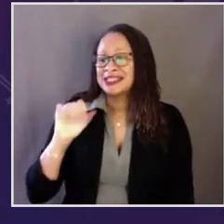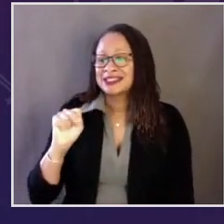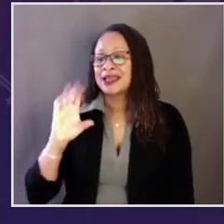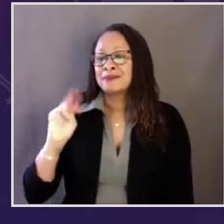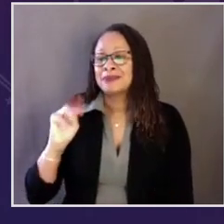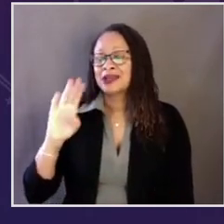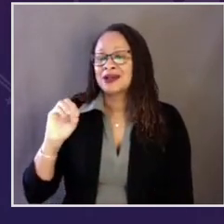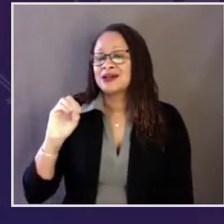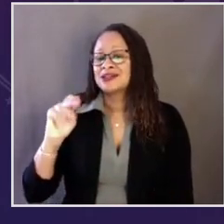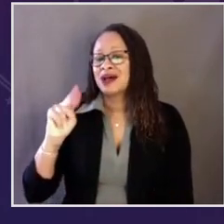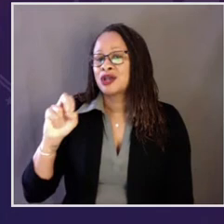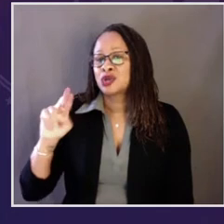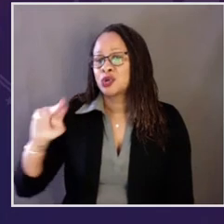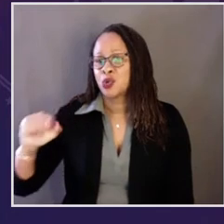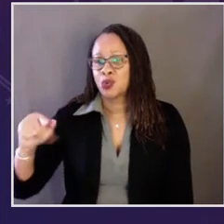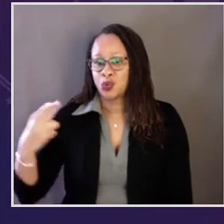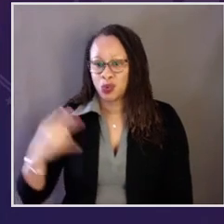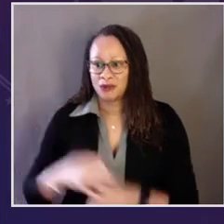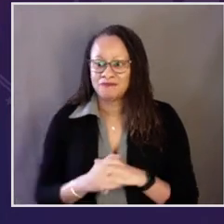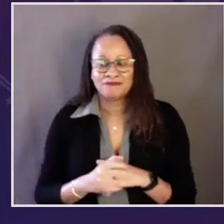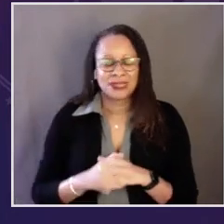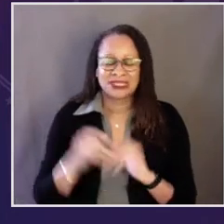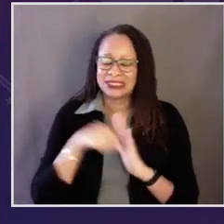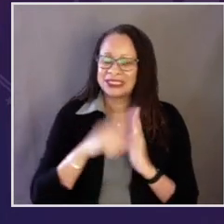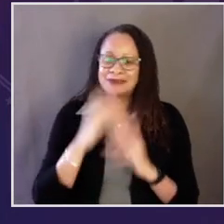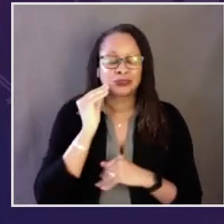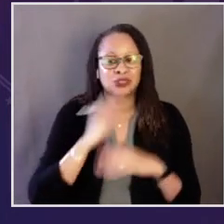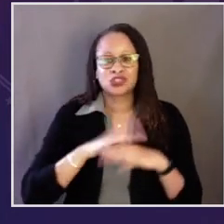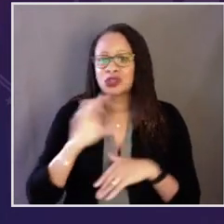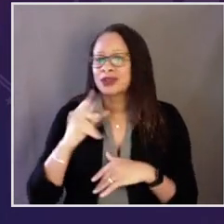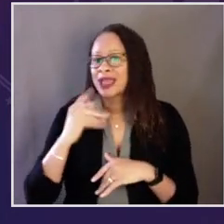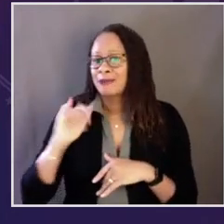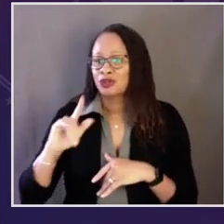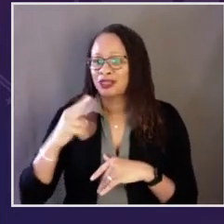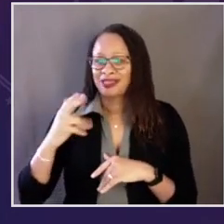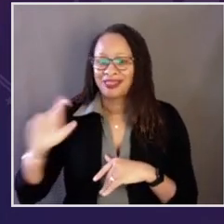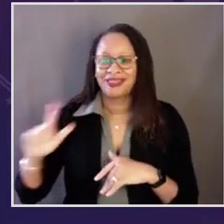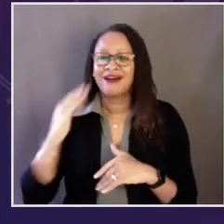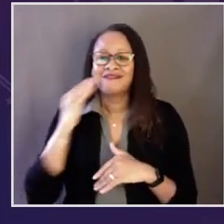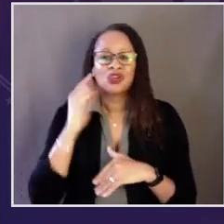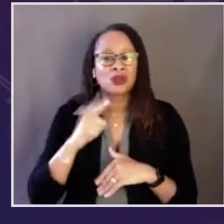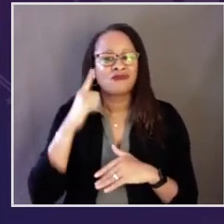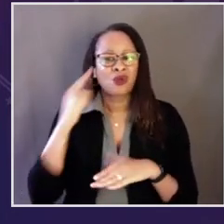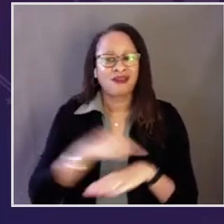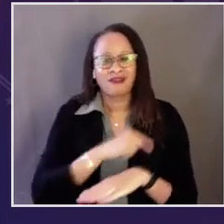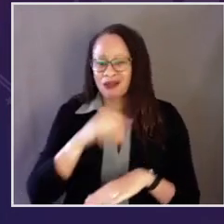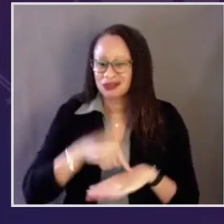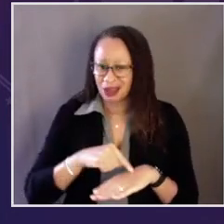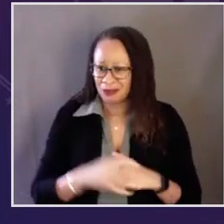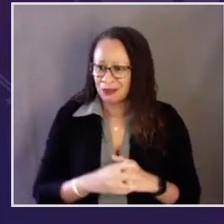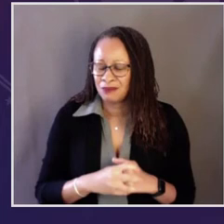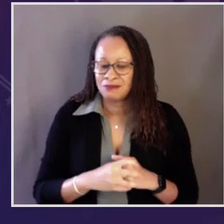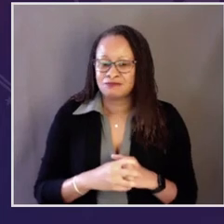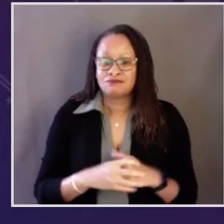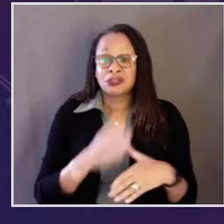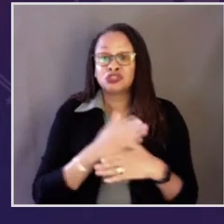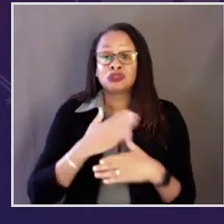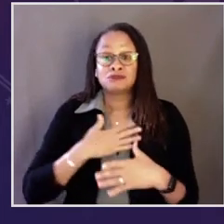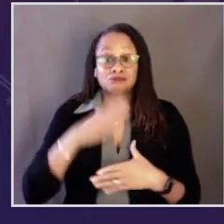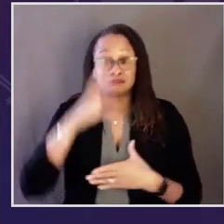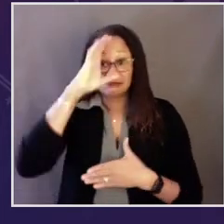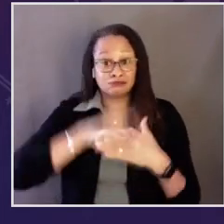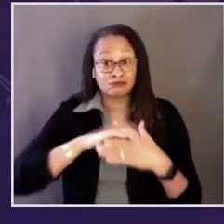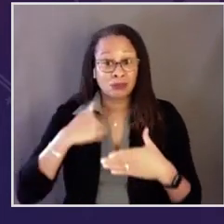McDonough, former White House Chief of Staff, Deputy National Security Advisor, deep experience on Capitol Hill.